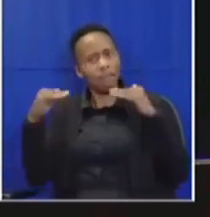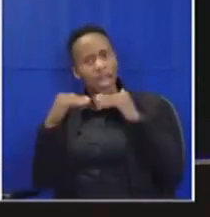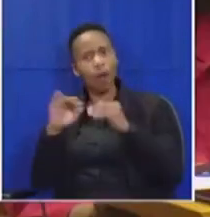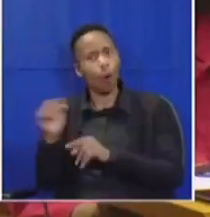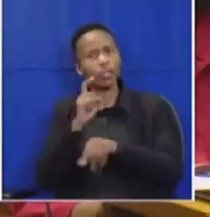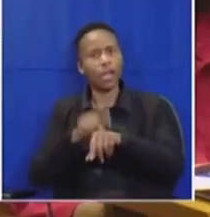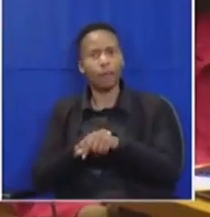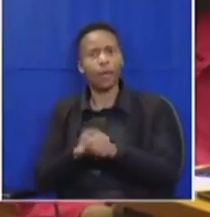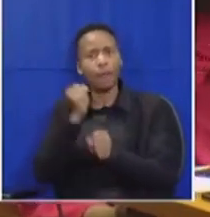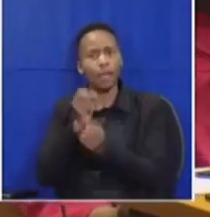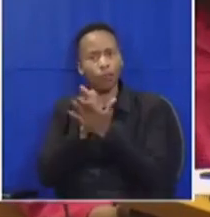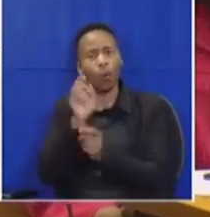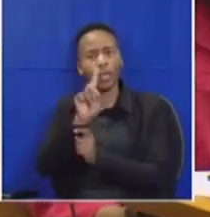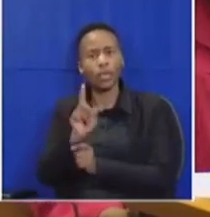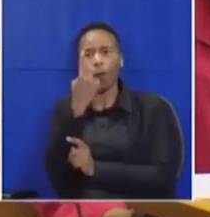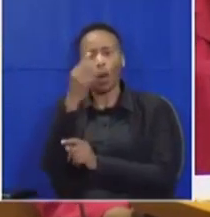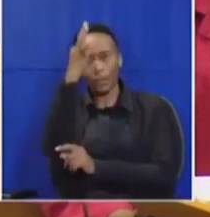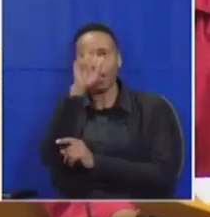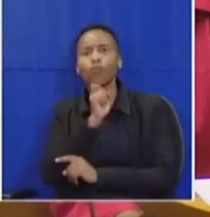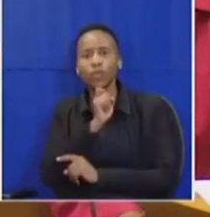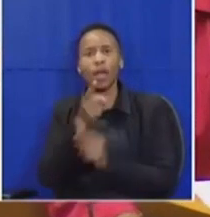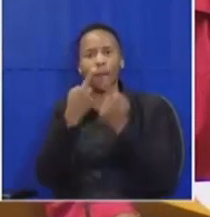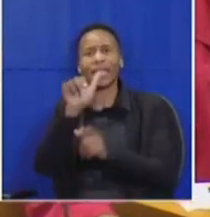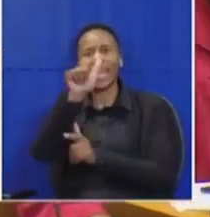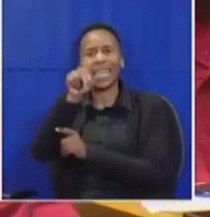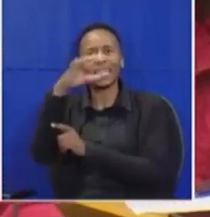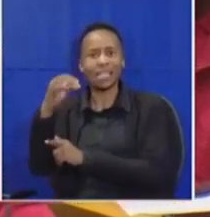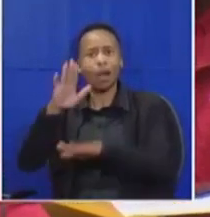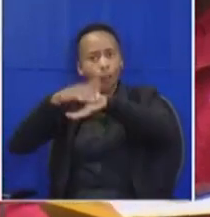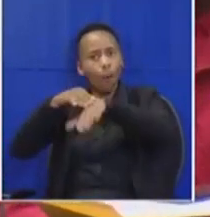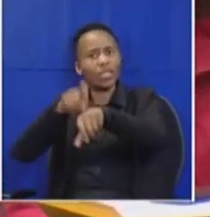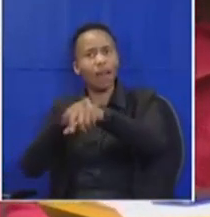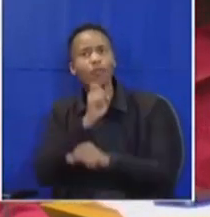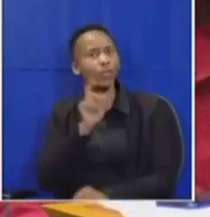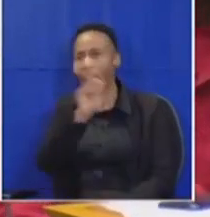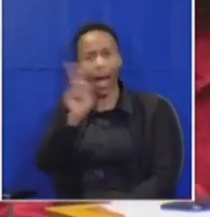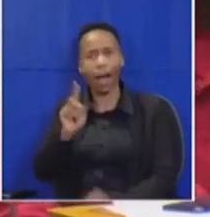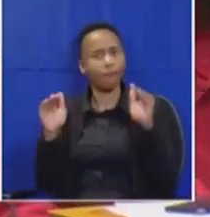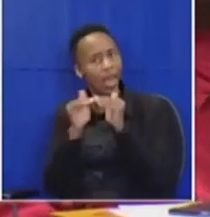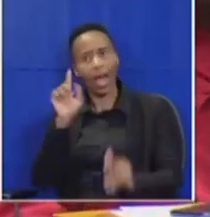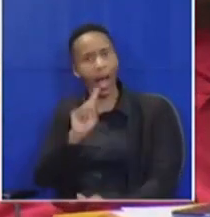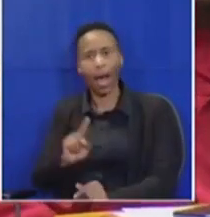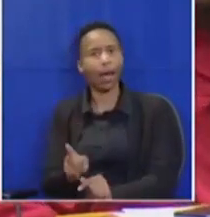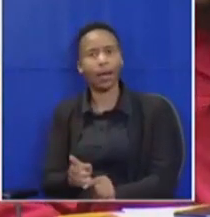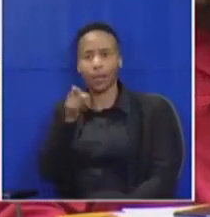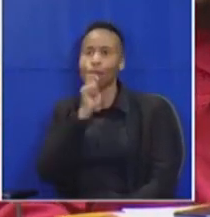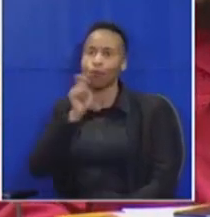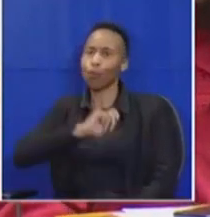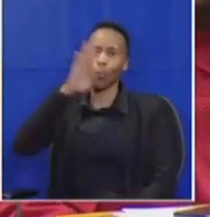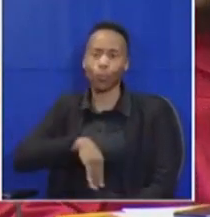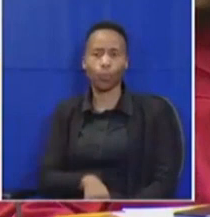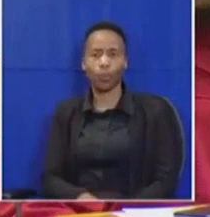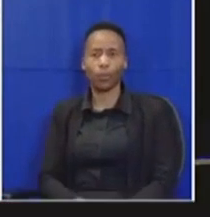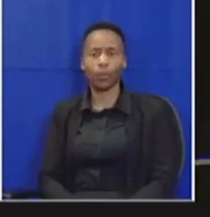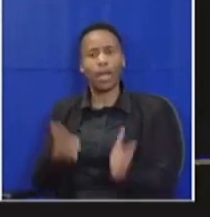sure that we use one minute but you are allowing the anc to use more time that is not fair that's not true the record